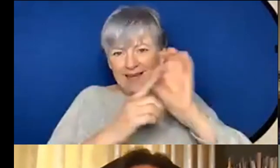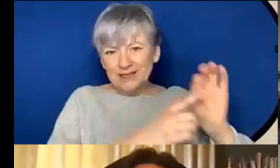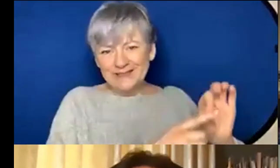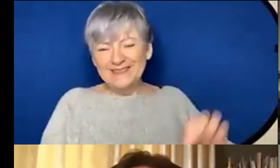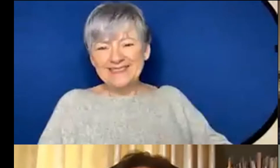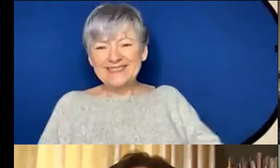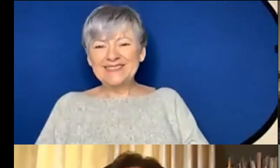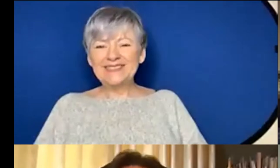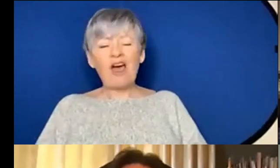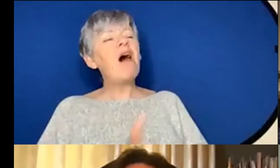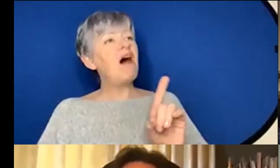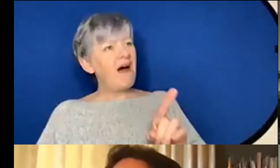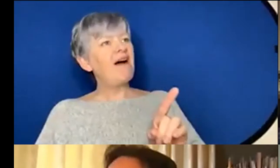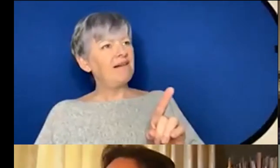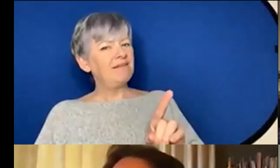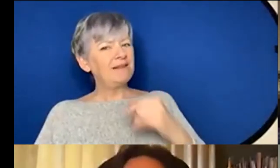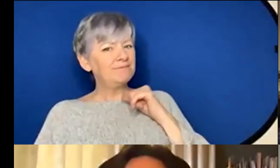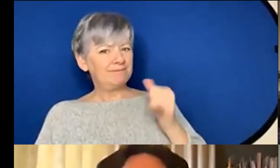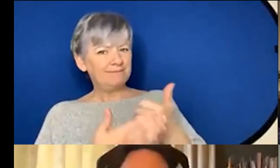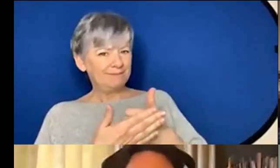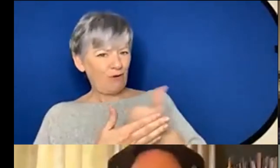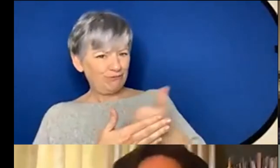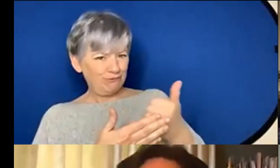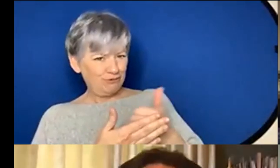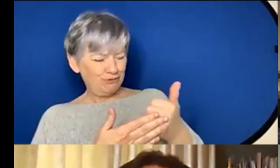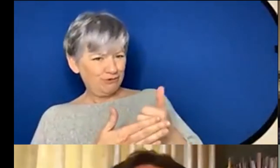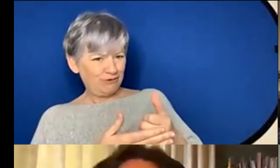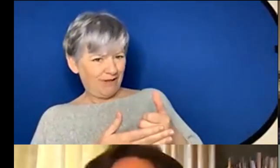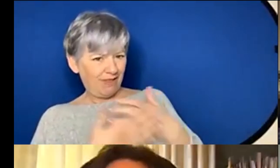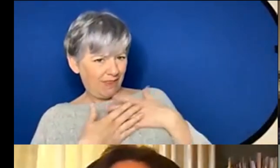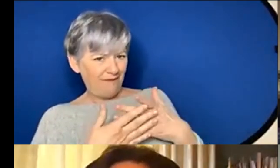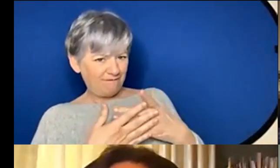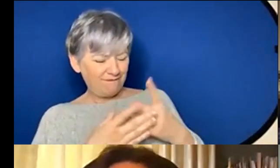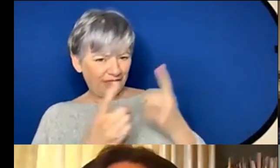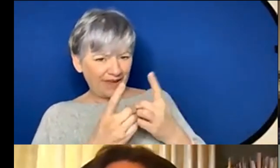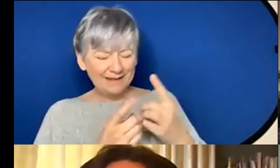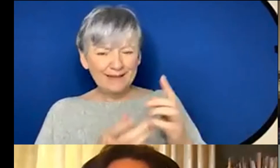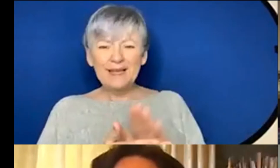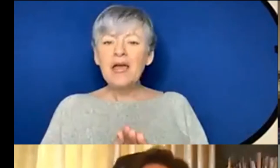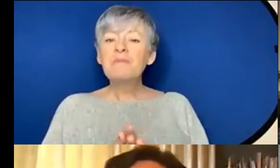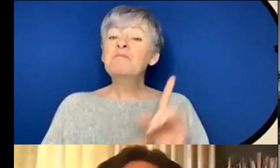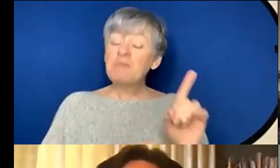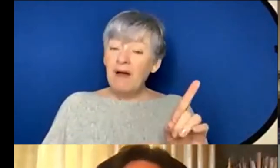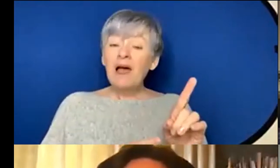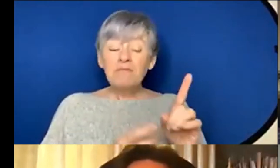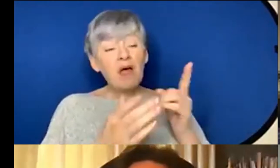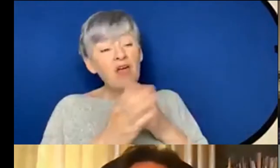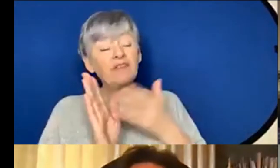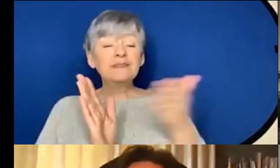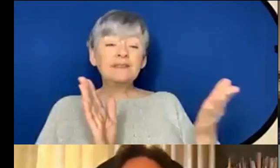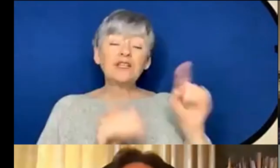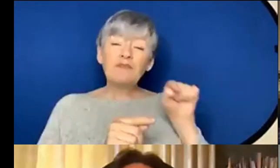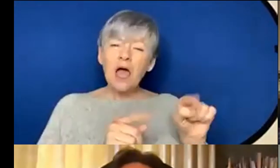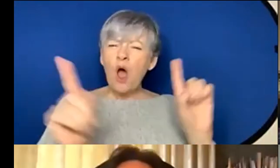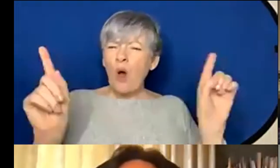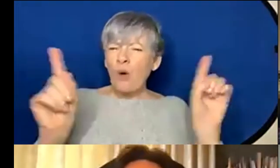that's that's that's that's an unusual um love I think yeah um and I suppose the the other side of that is um what